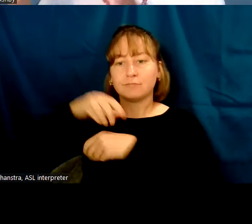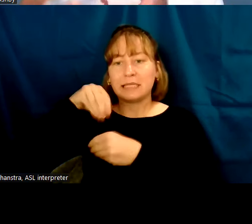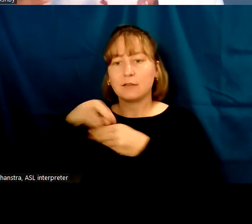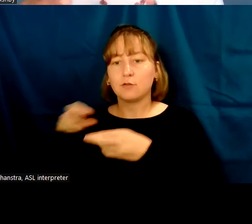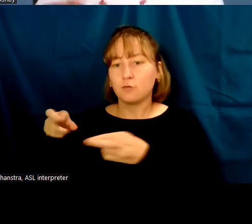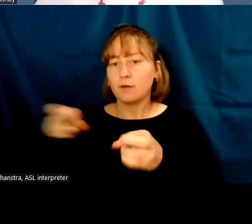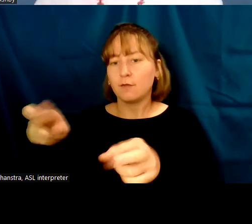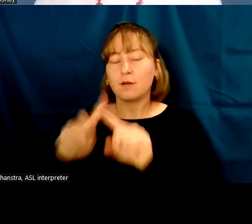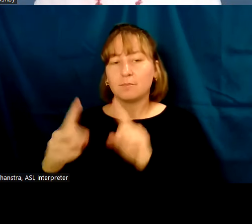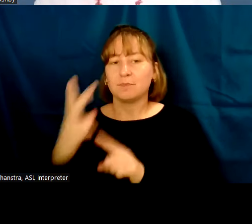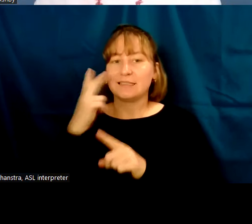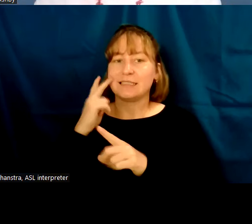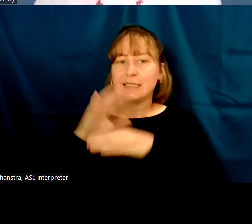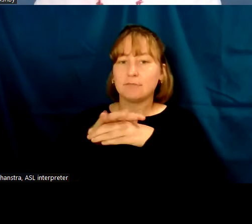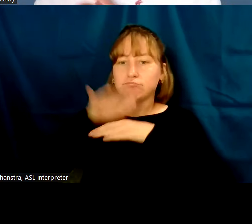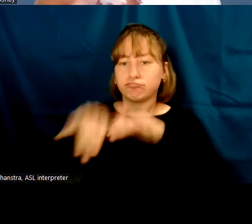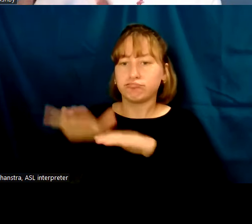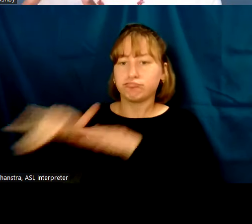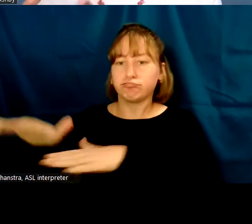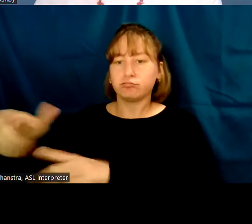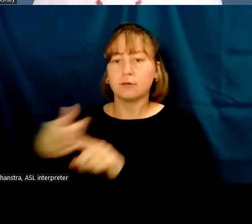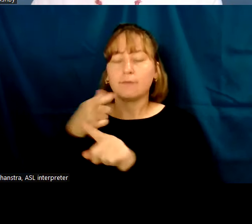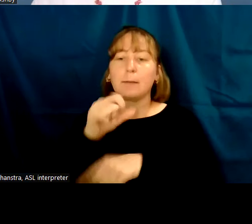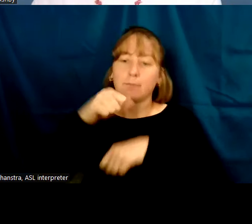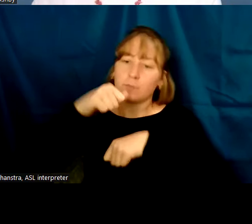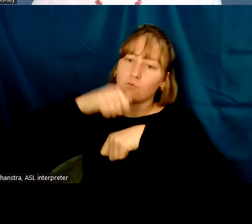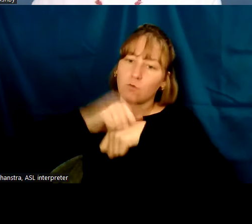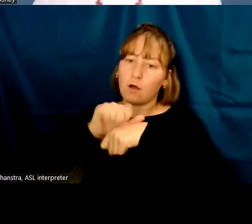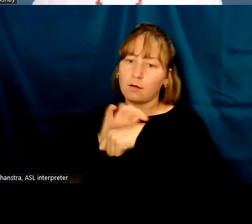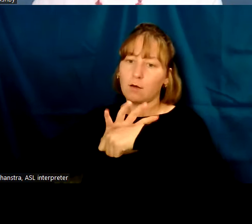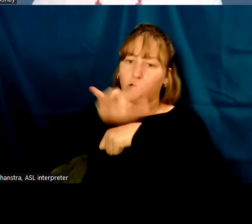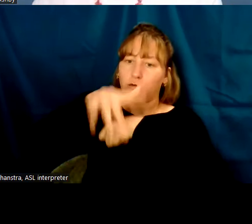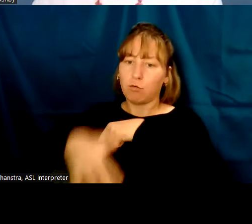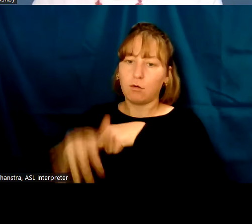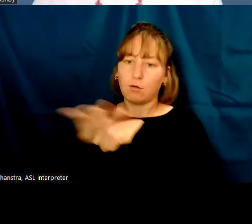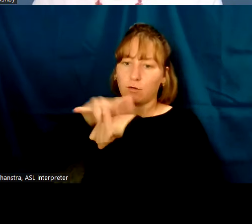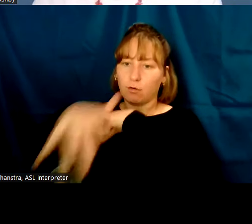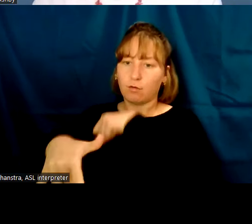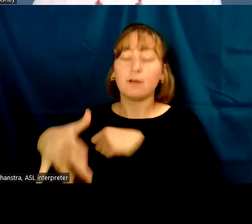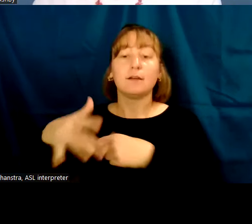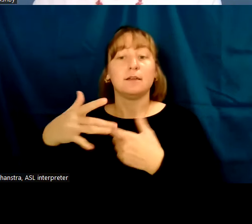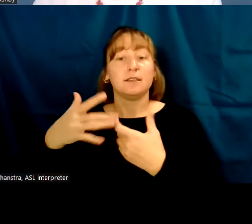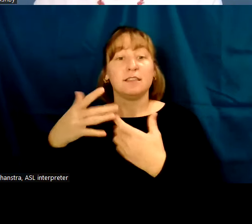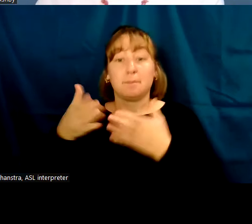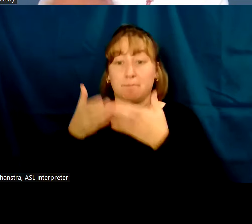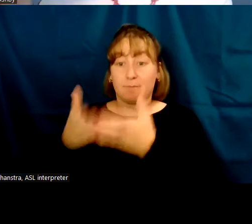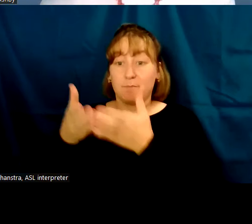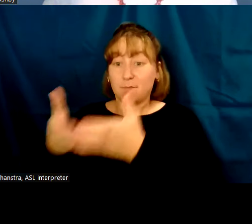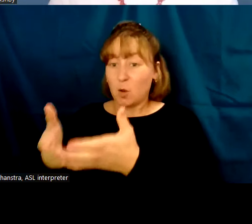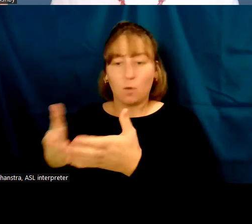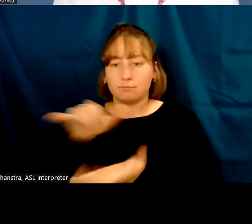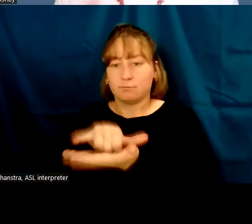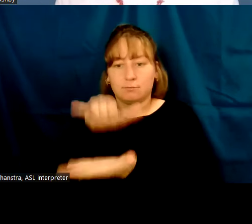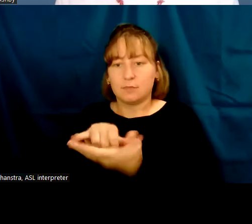but you can see the rapids that are formed by those that make boat travel on the river impossible. So this